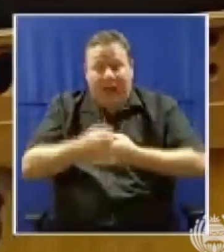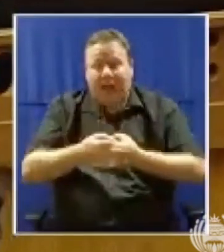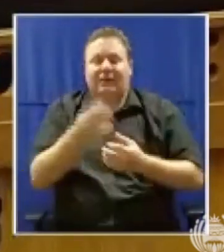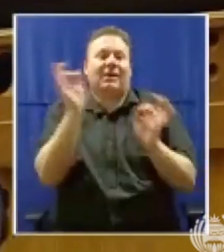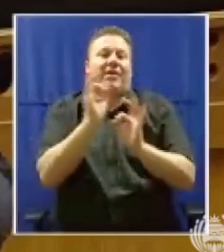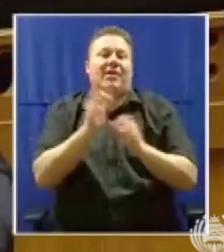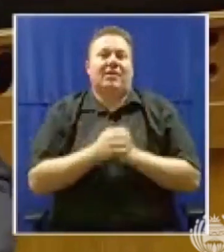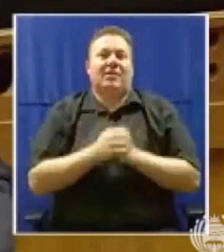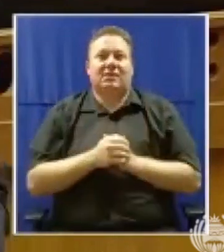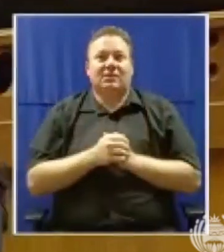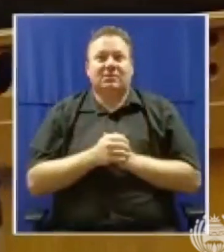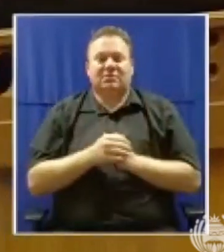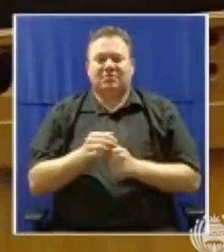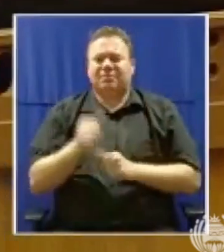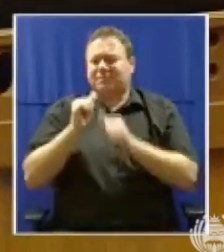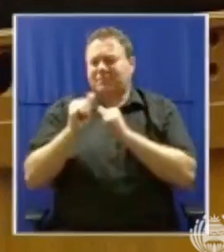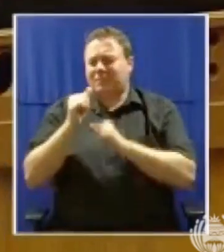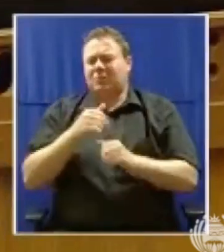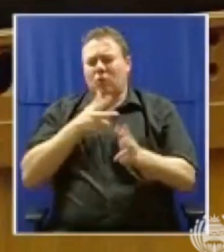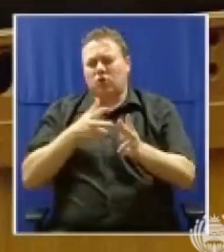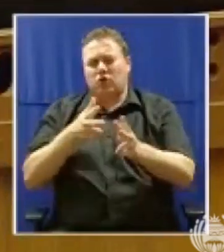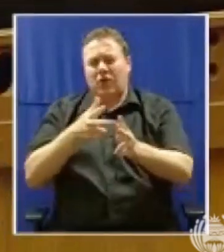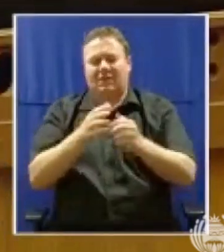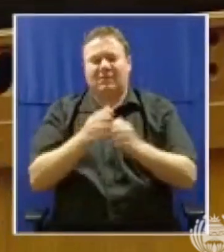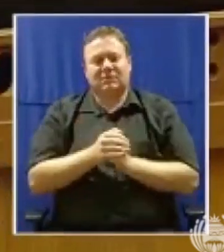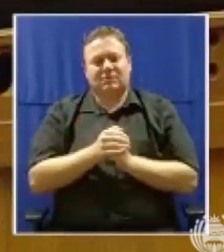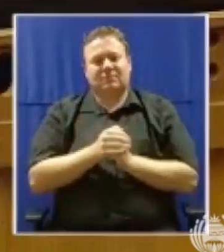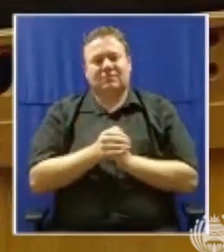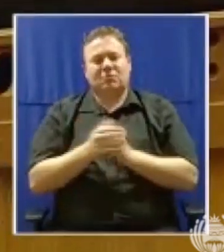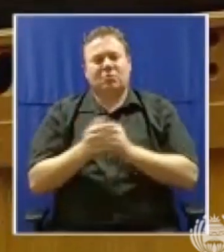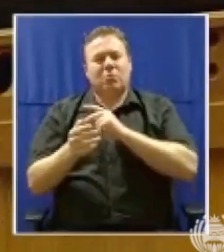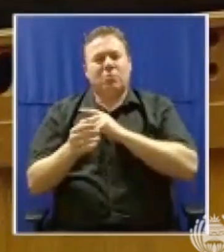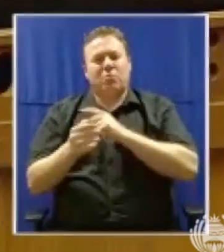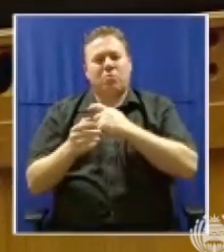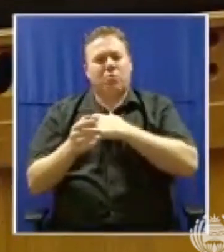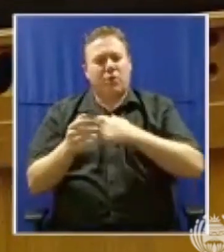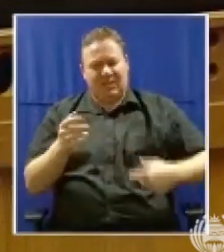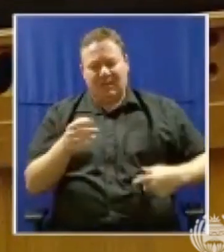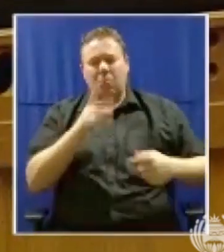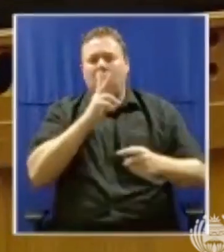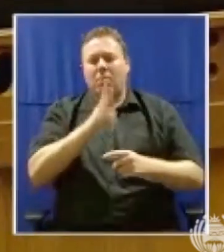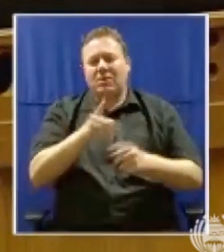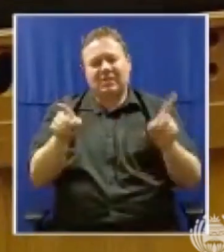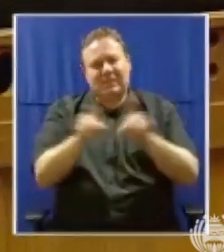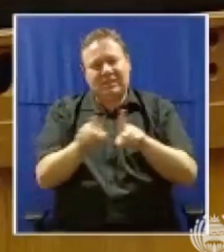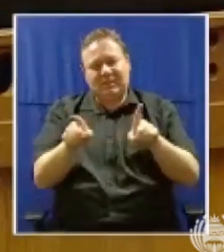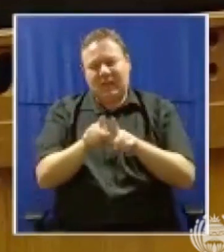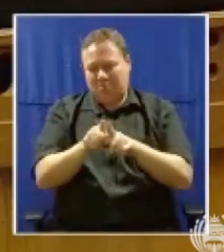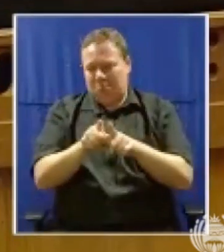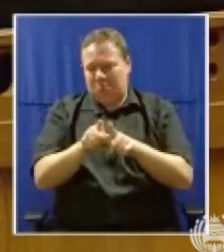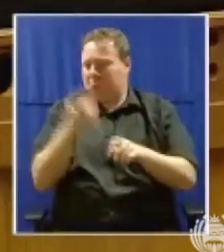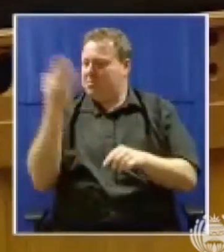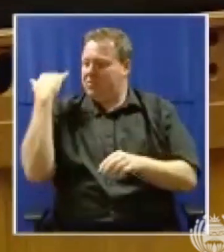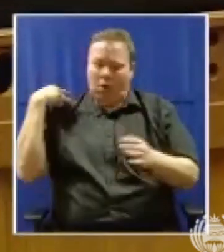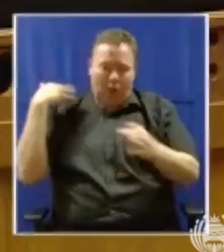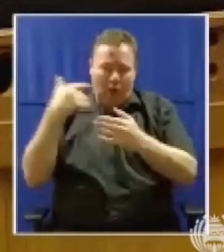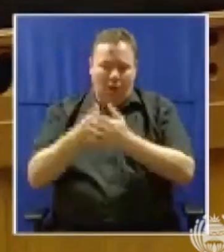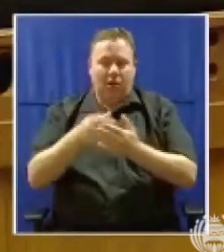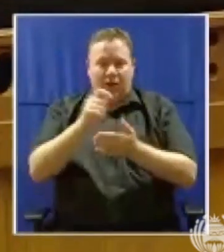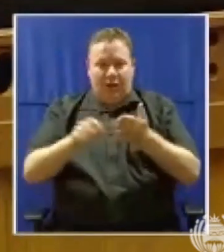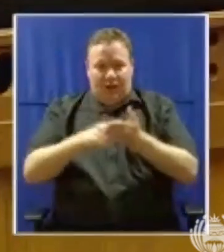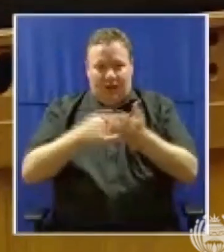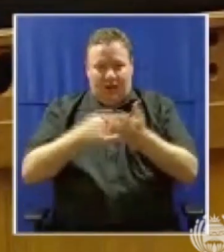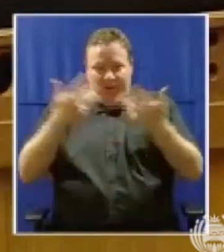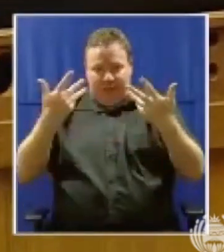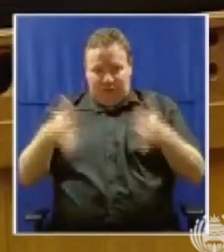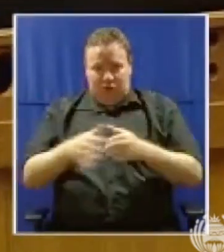exactly how many times the president has made these same promises before since he was elected more than two years